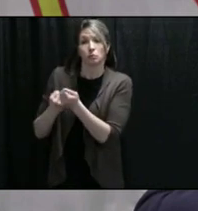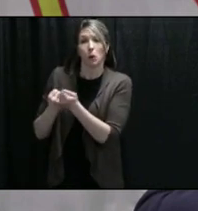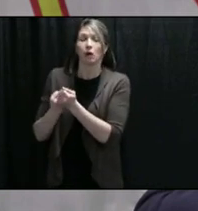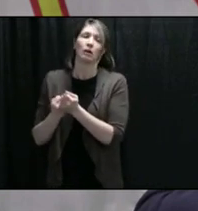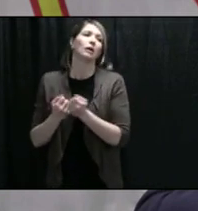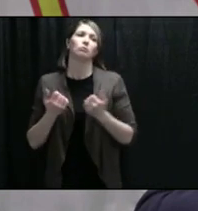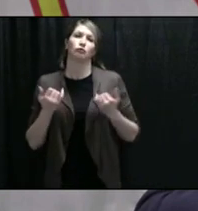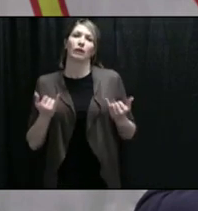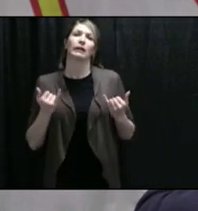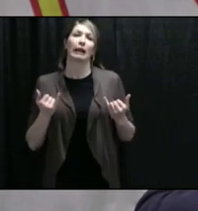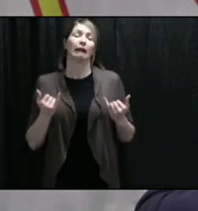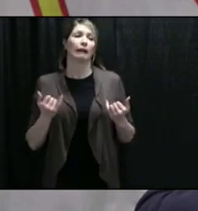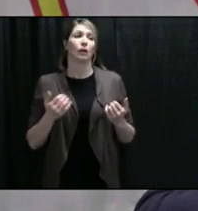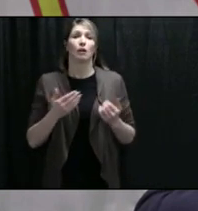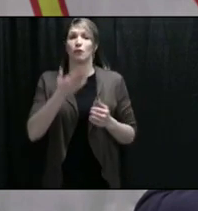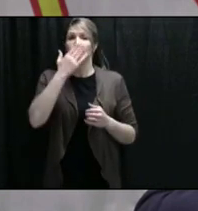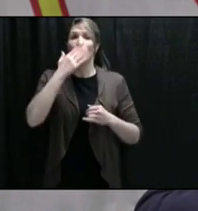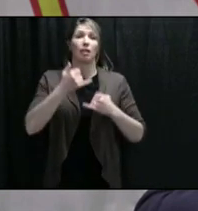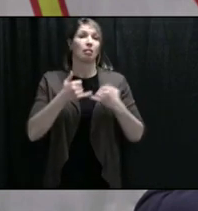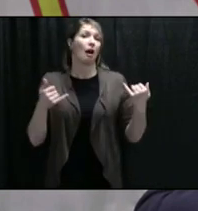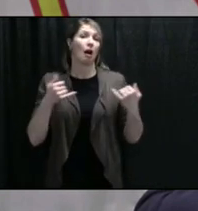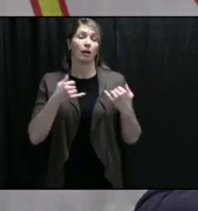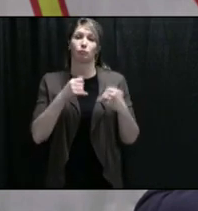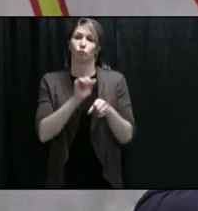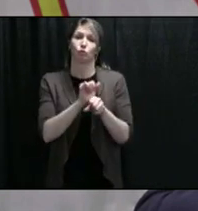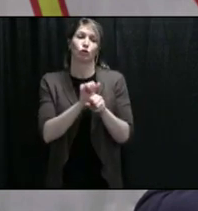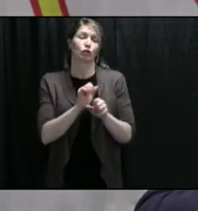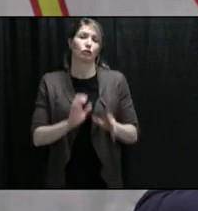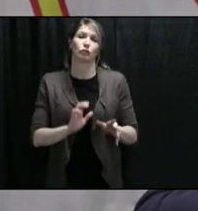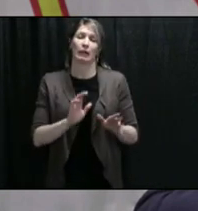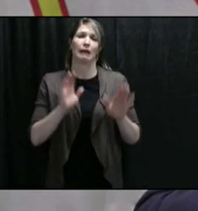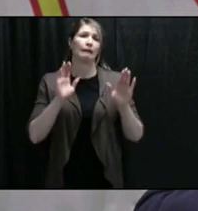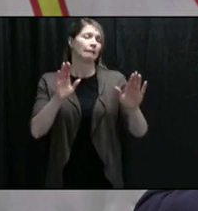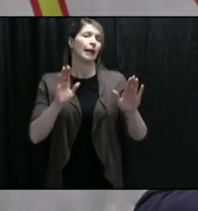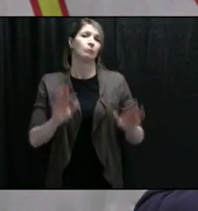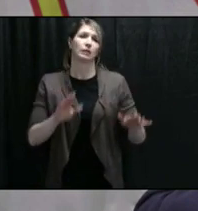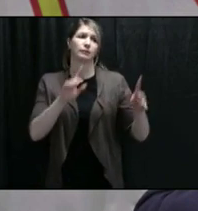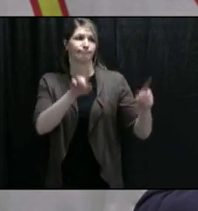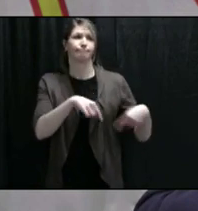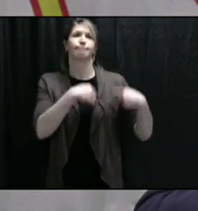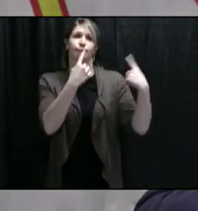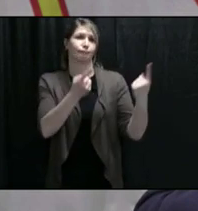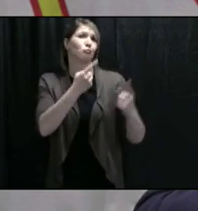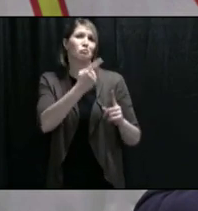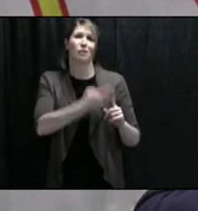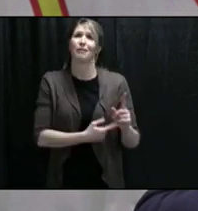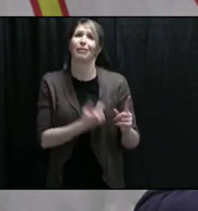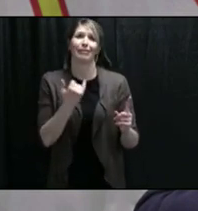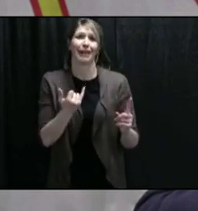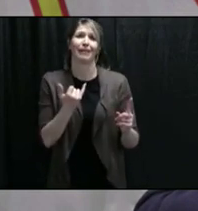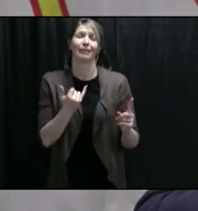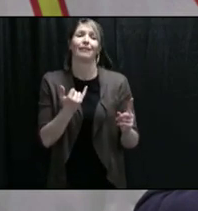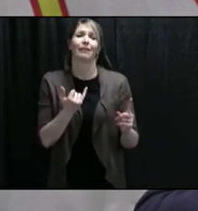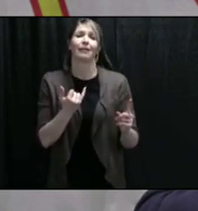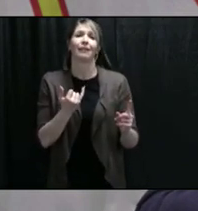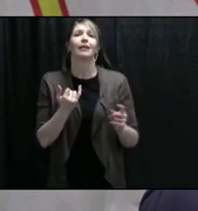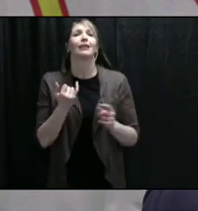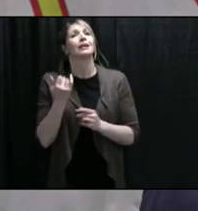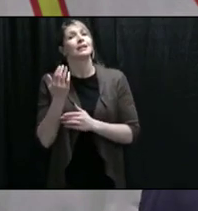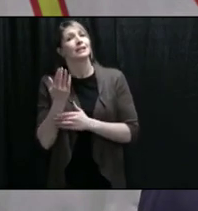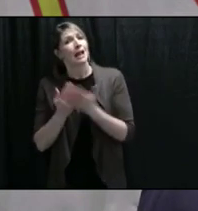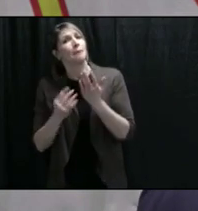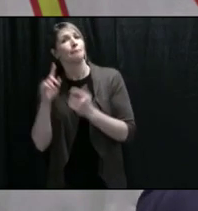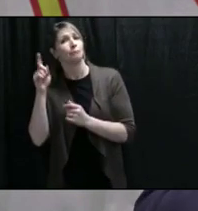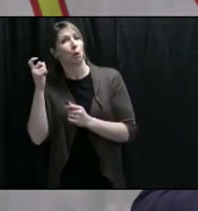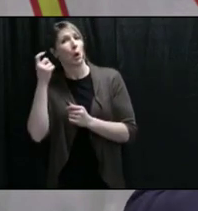a lot of people that are doing some fabulous work for all of us in this province right now. And so some employers have stepped up.